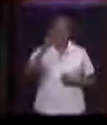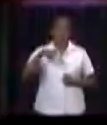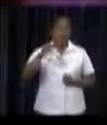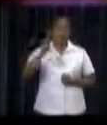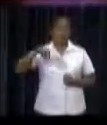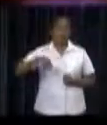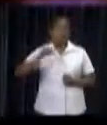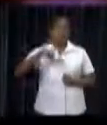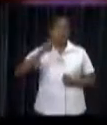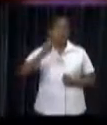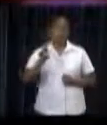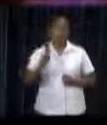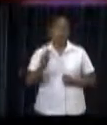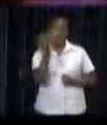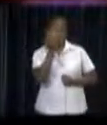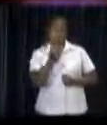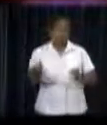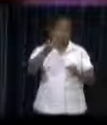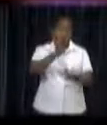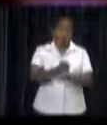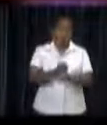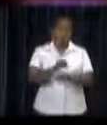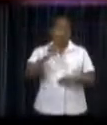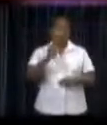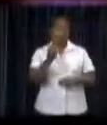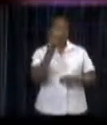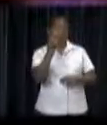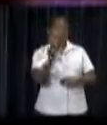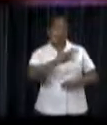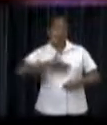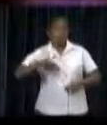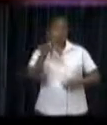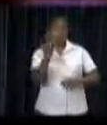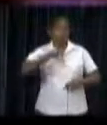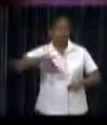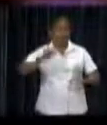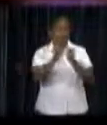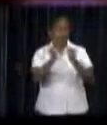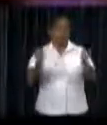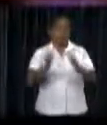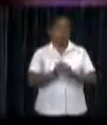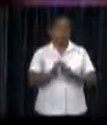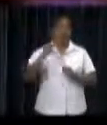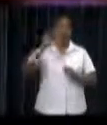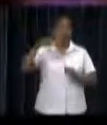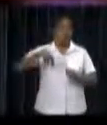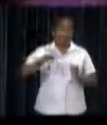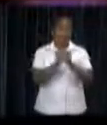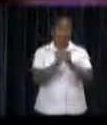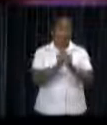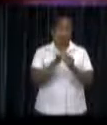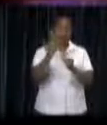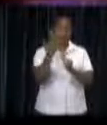CKC and Company Envy, better known as Kerstin, will establish a study fund within the framework of their